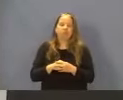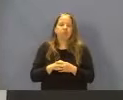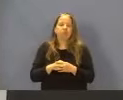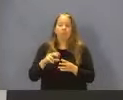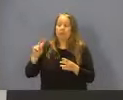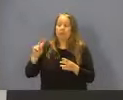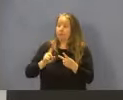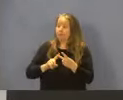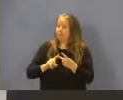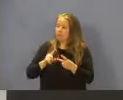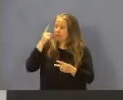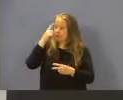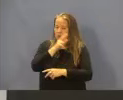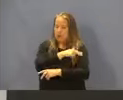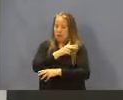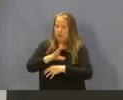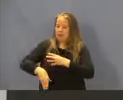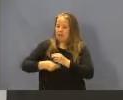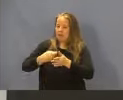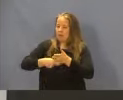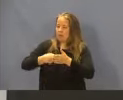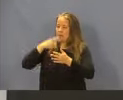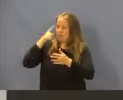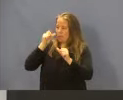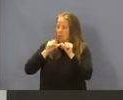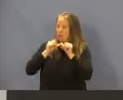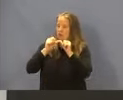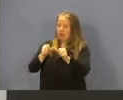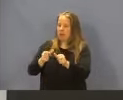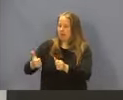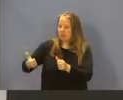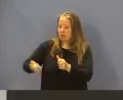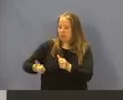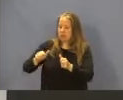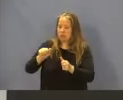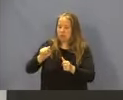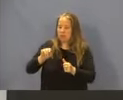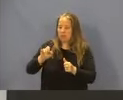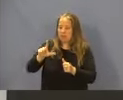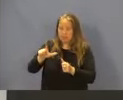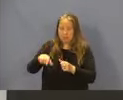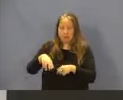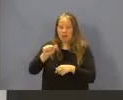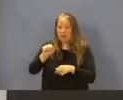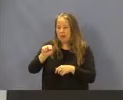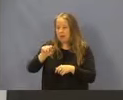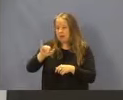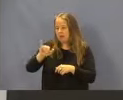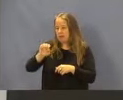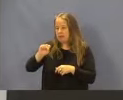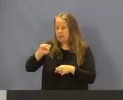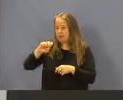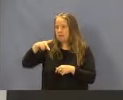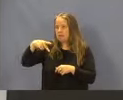Second one is for the hospital add-on payment for long-acting injectable atypical antipsychotics. Pending CMS